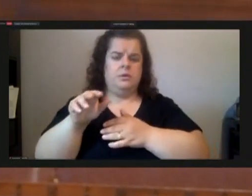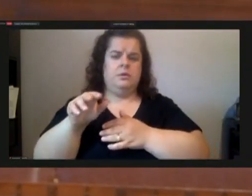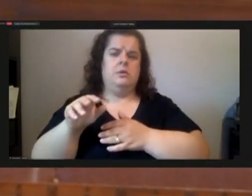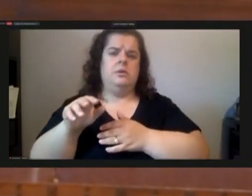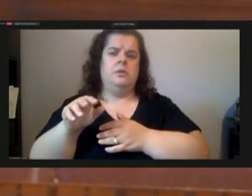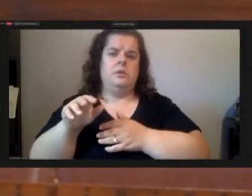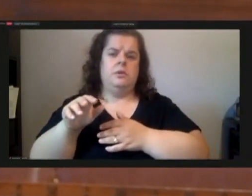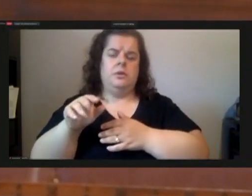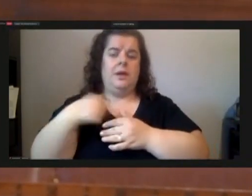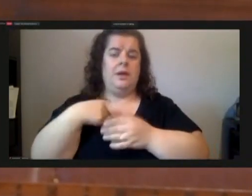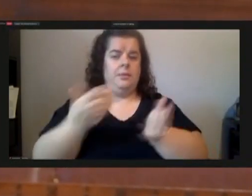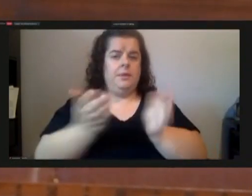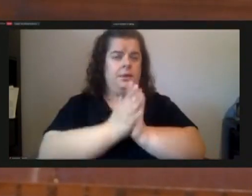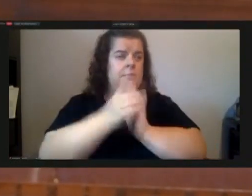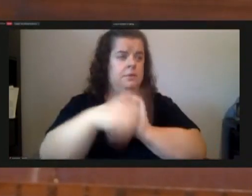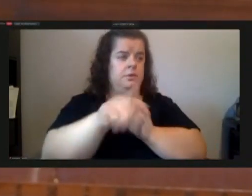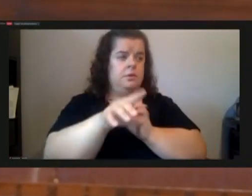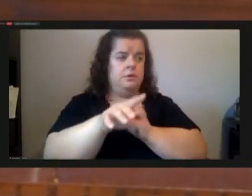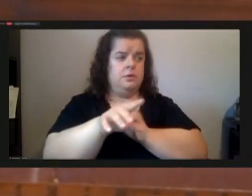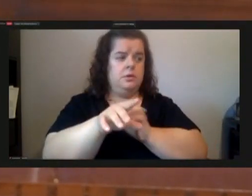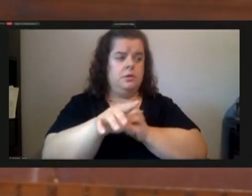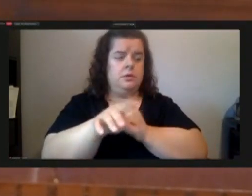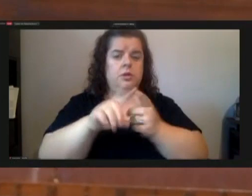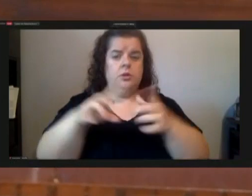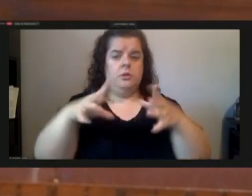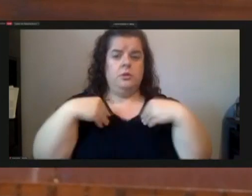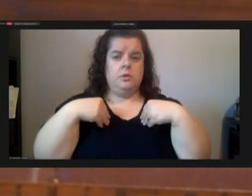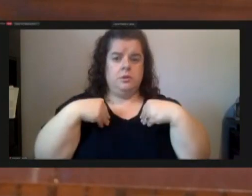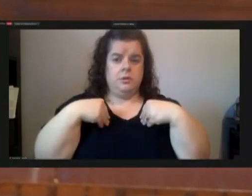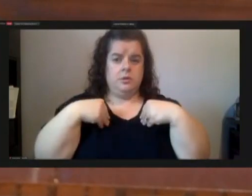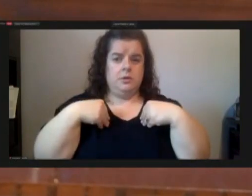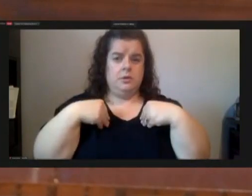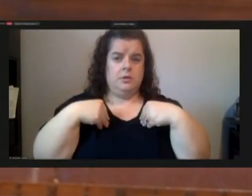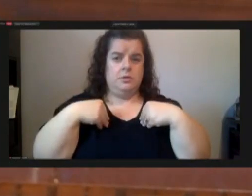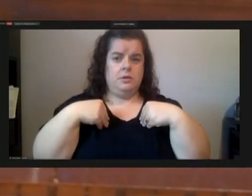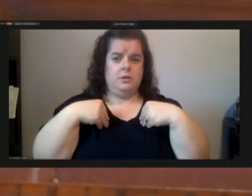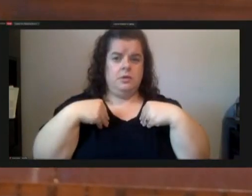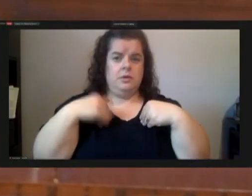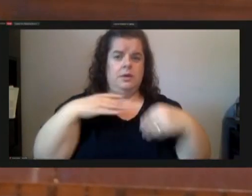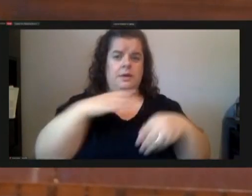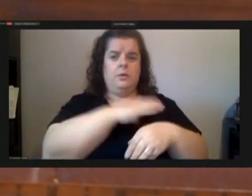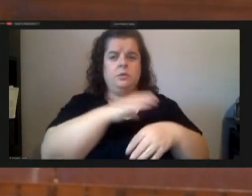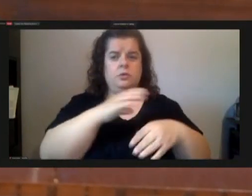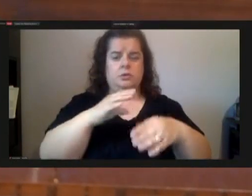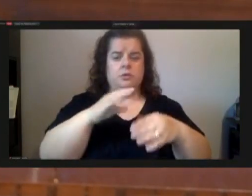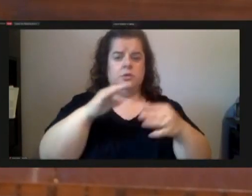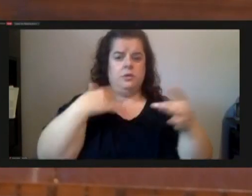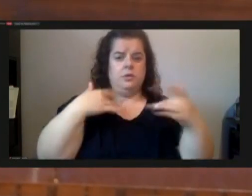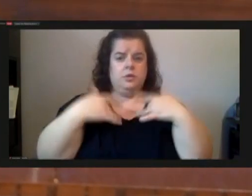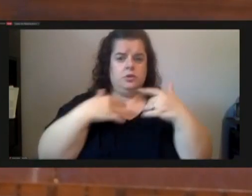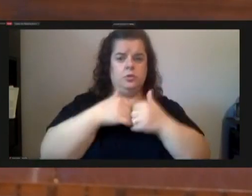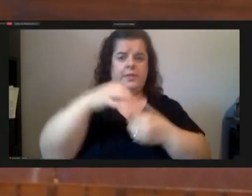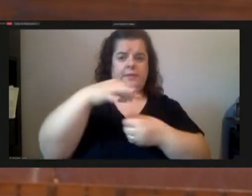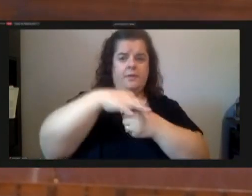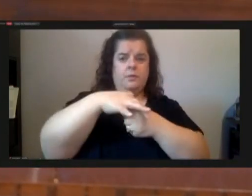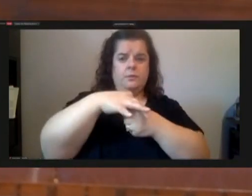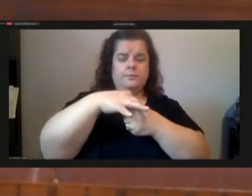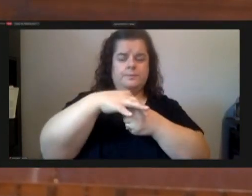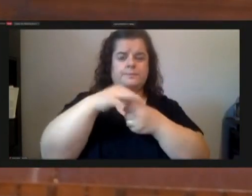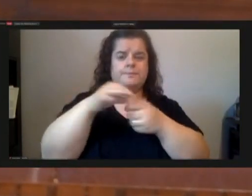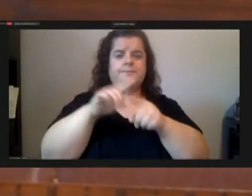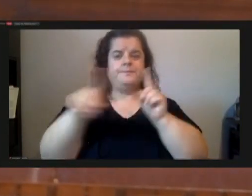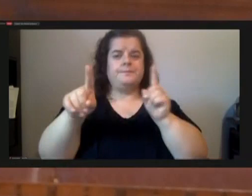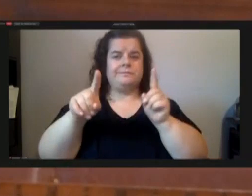asking you to embrace uh the council concern regarding the vote but there is a con